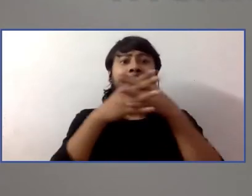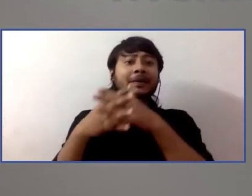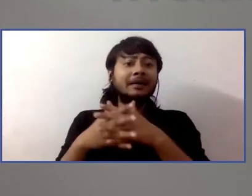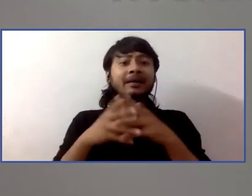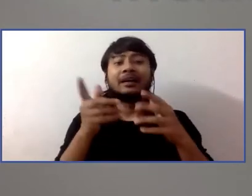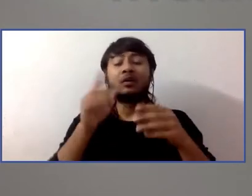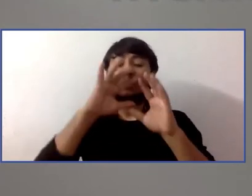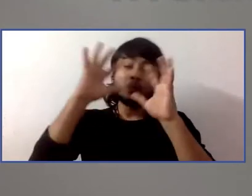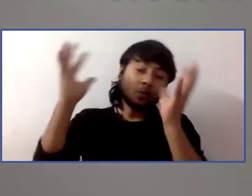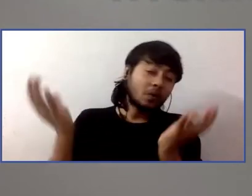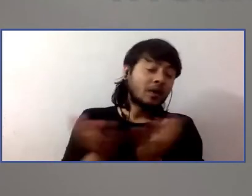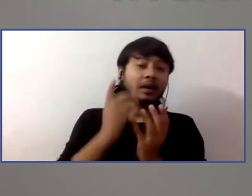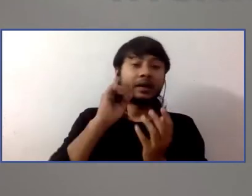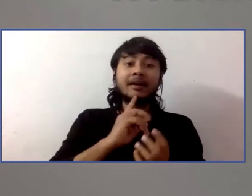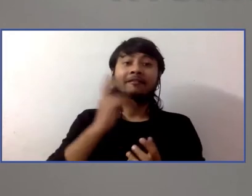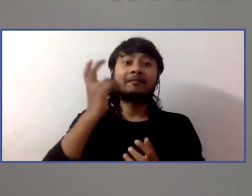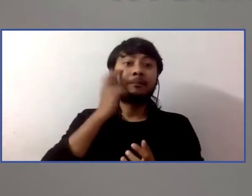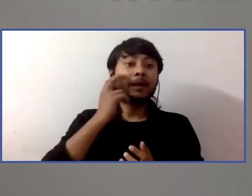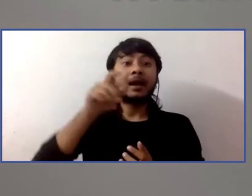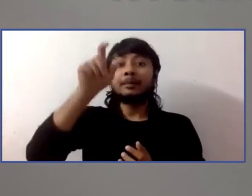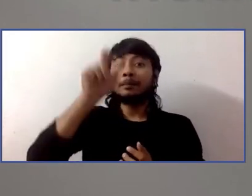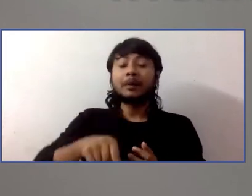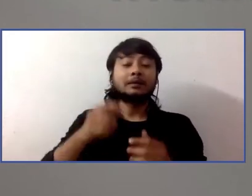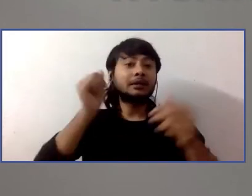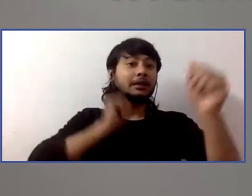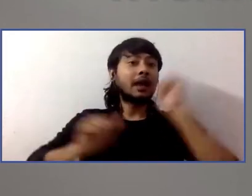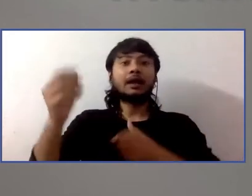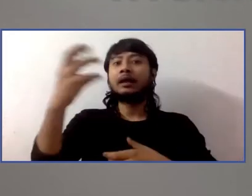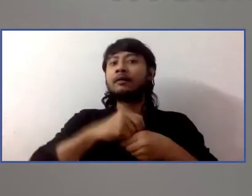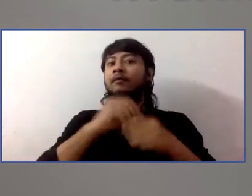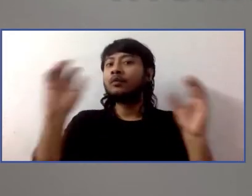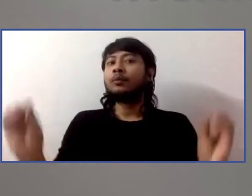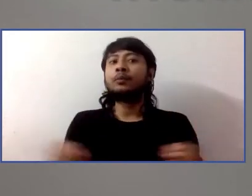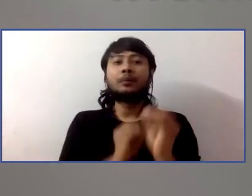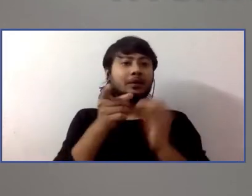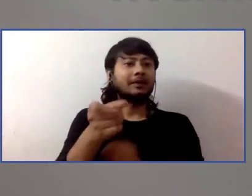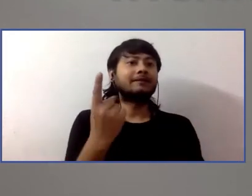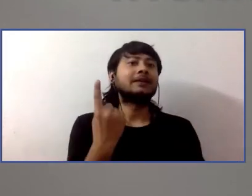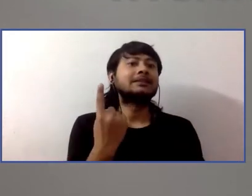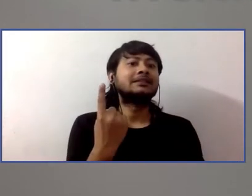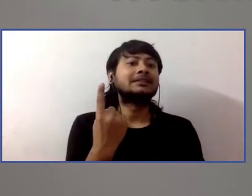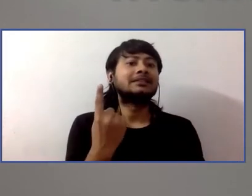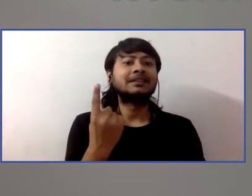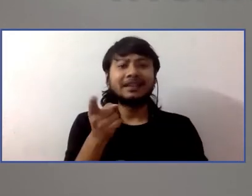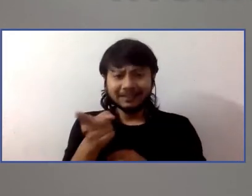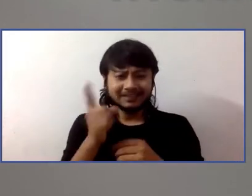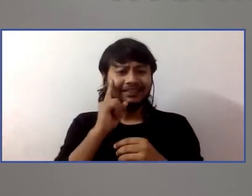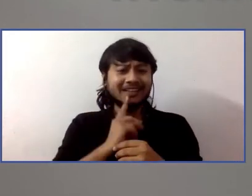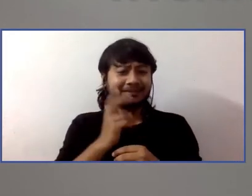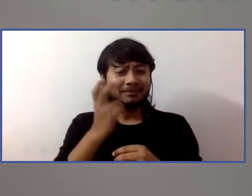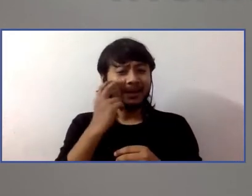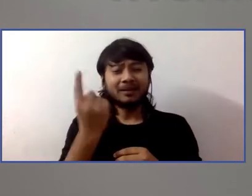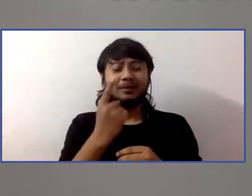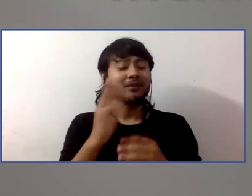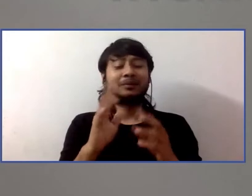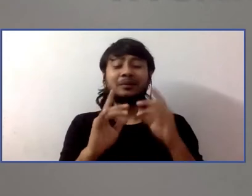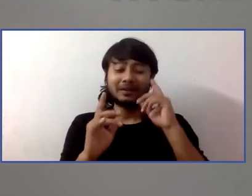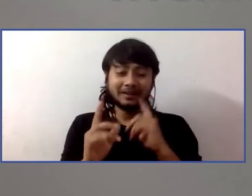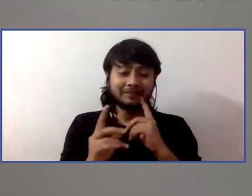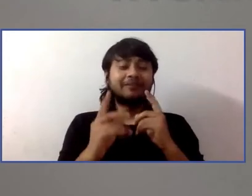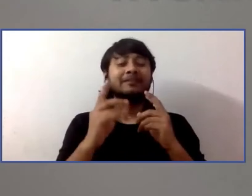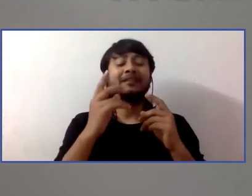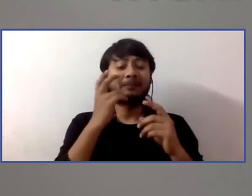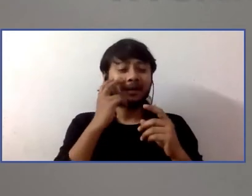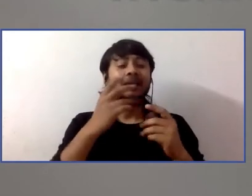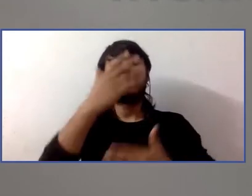And it's not just the DeafBlind community, but many disability communities that are extremely underrepresented in film and